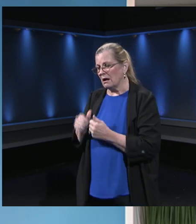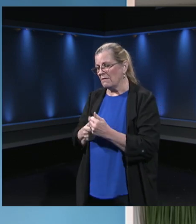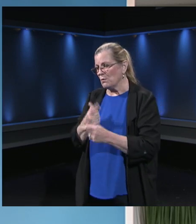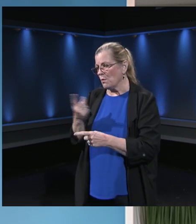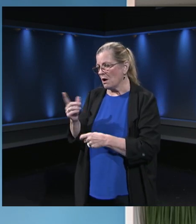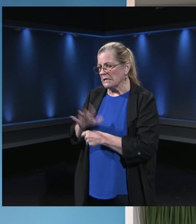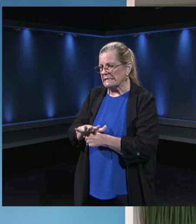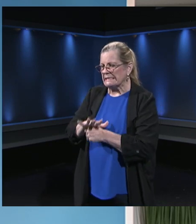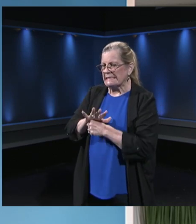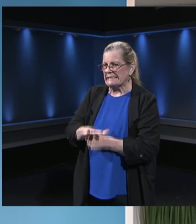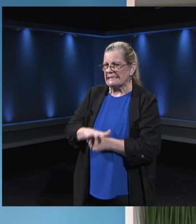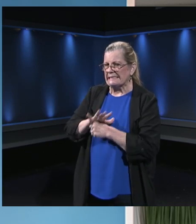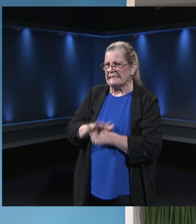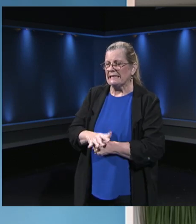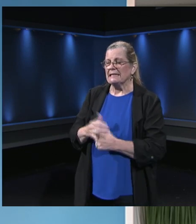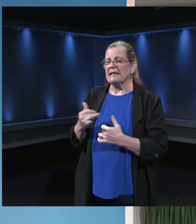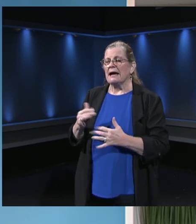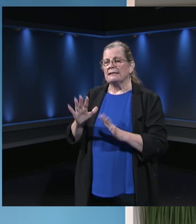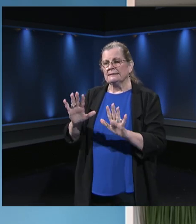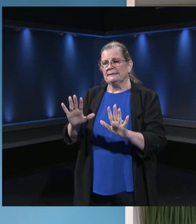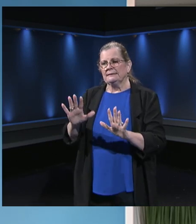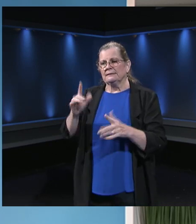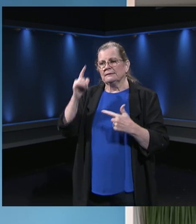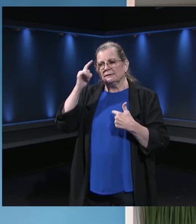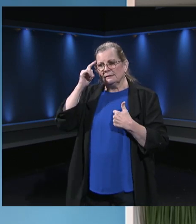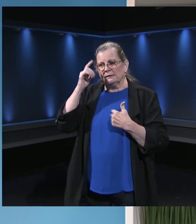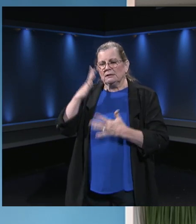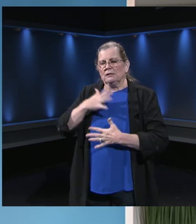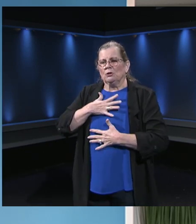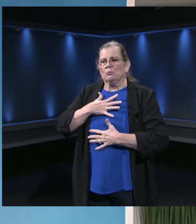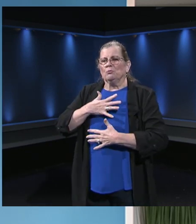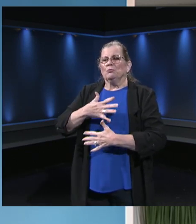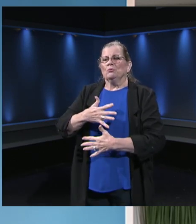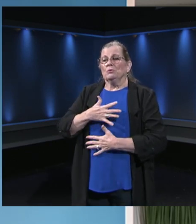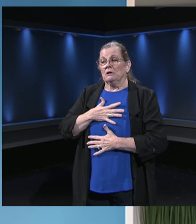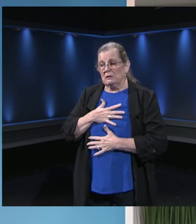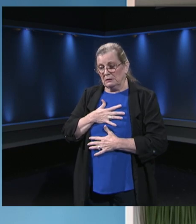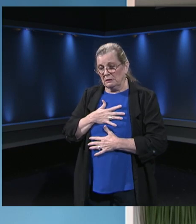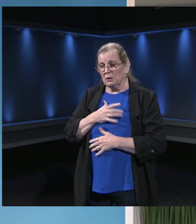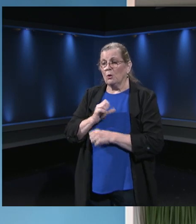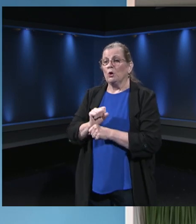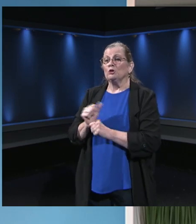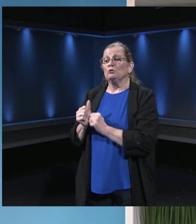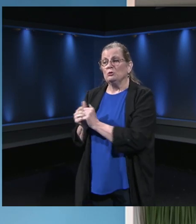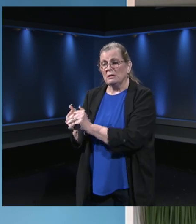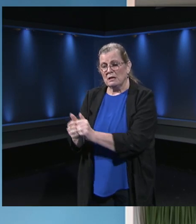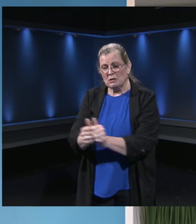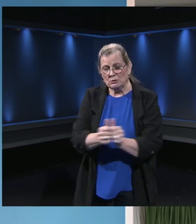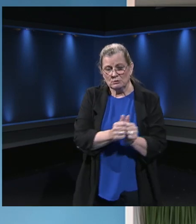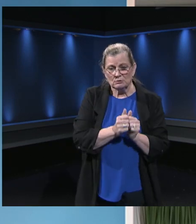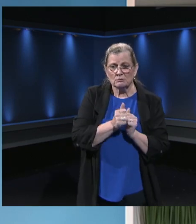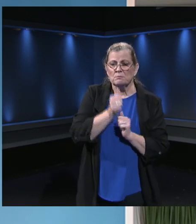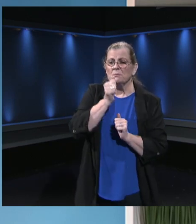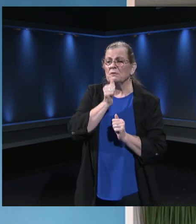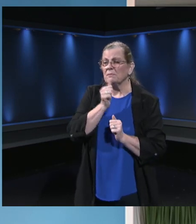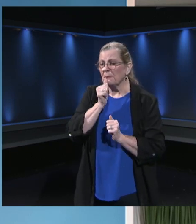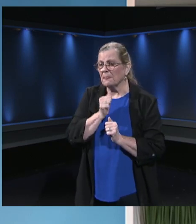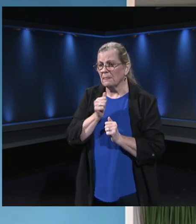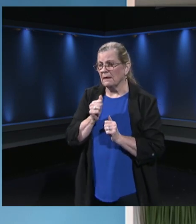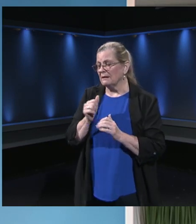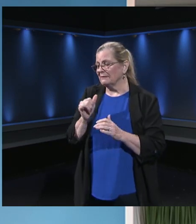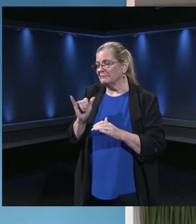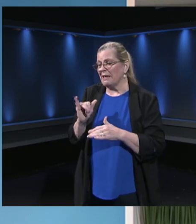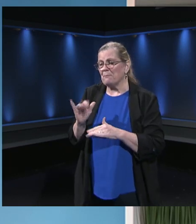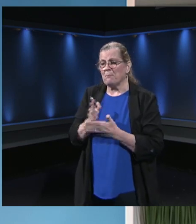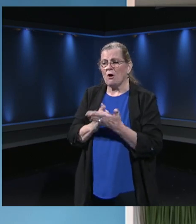breathe. And remember that we're working together. We're going to get through this, probably not without bumps because everybody's having bumps right now.